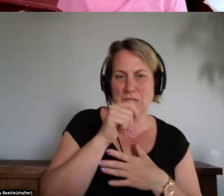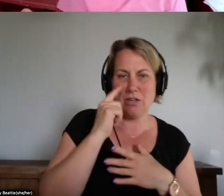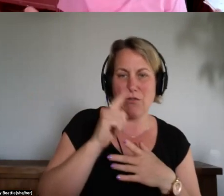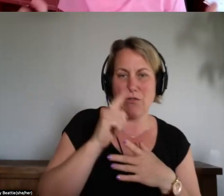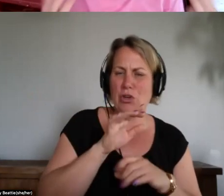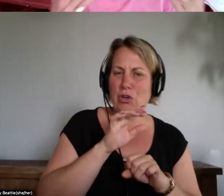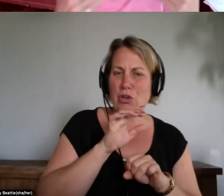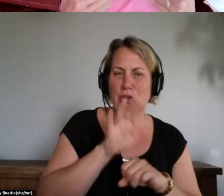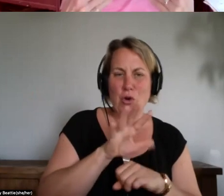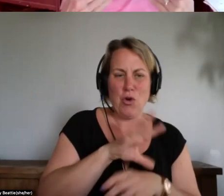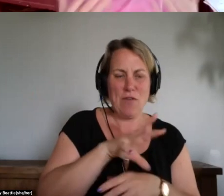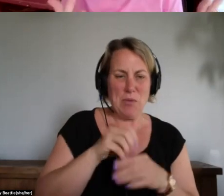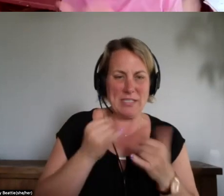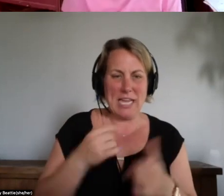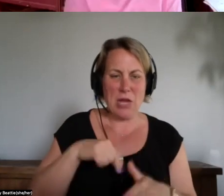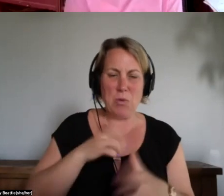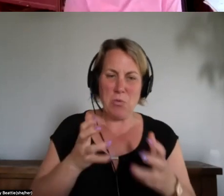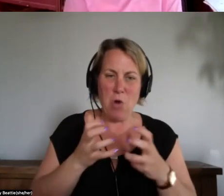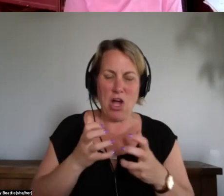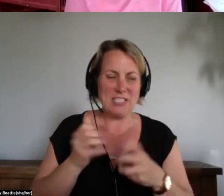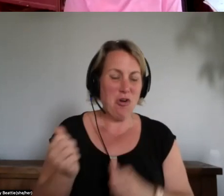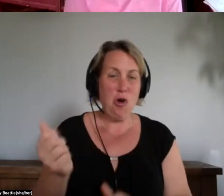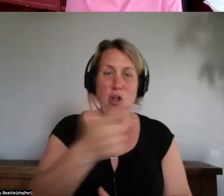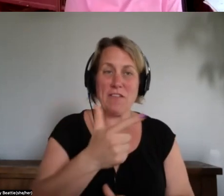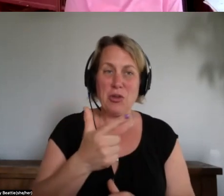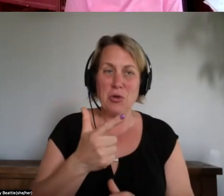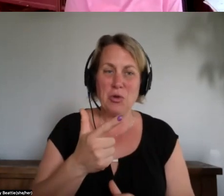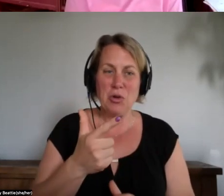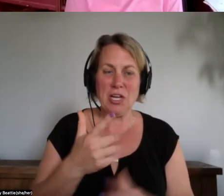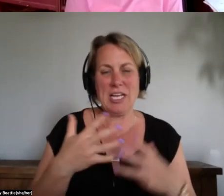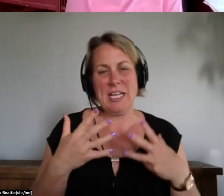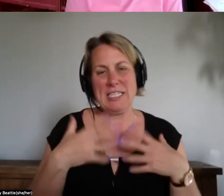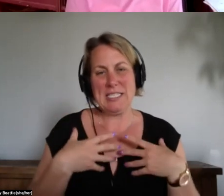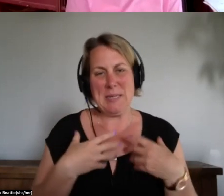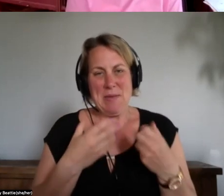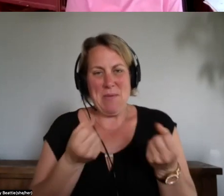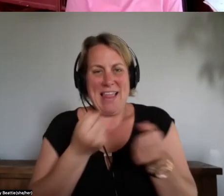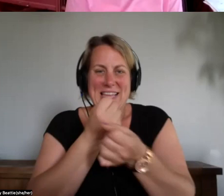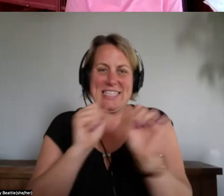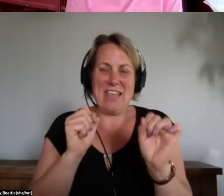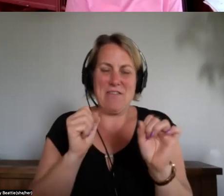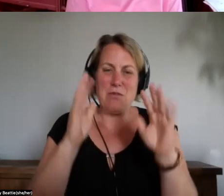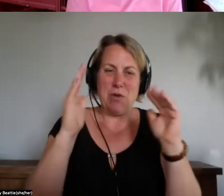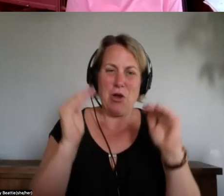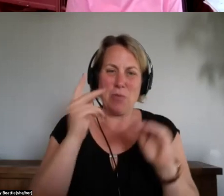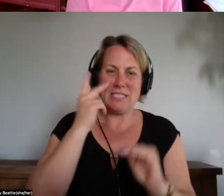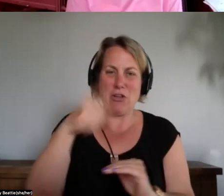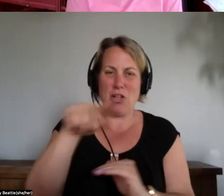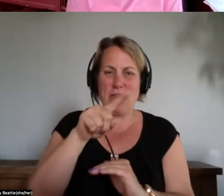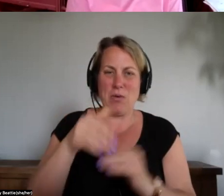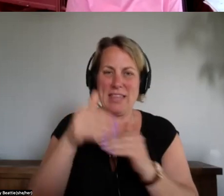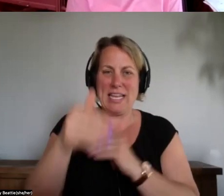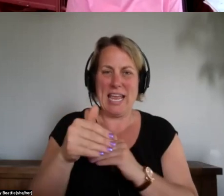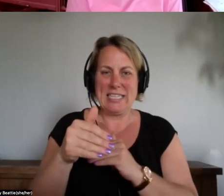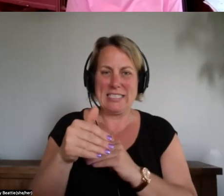everybody to be well and safe and hope to see you at the next webinar bye thank